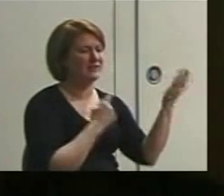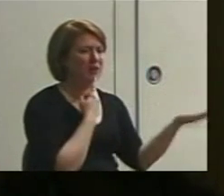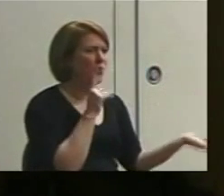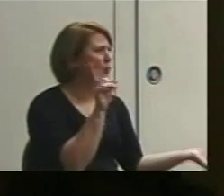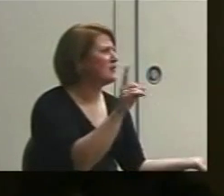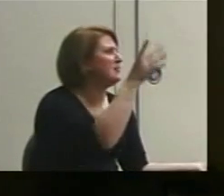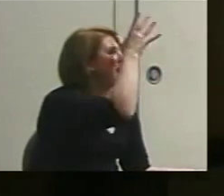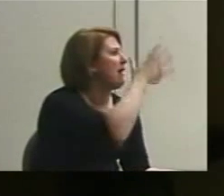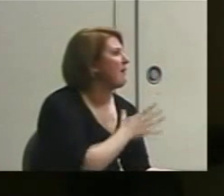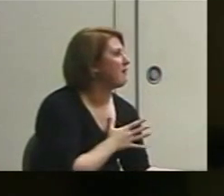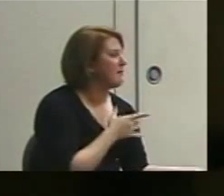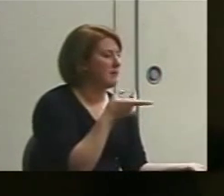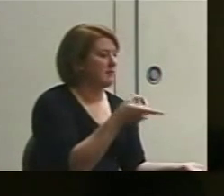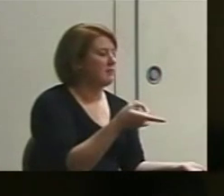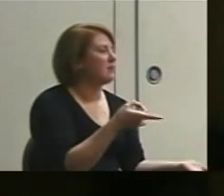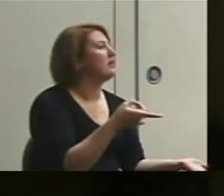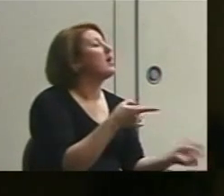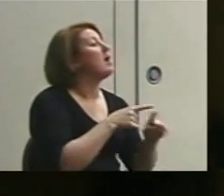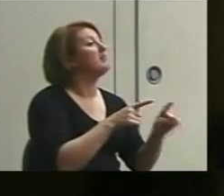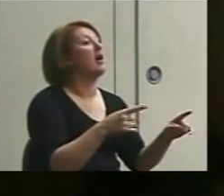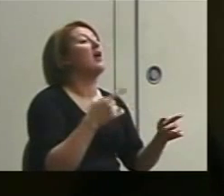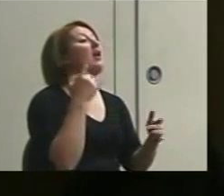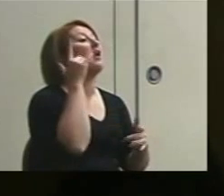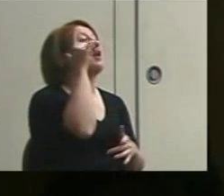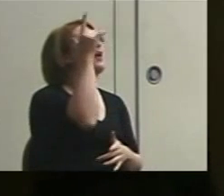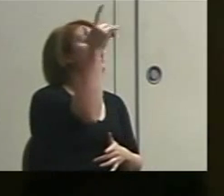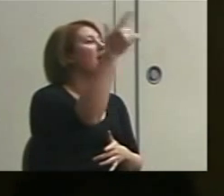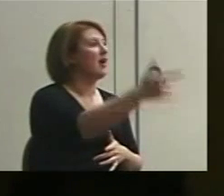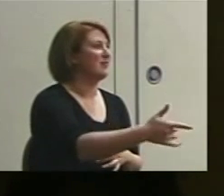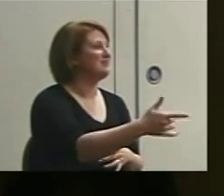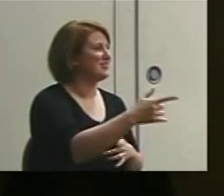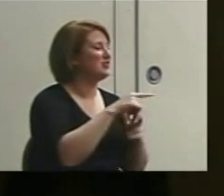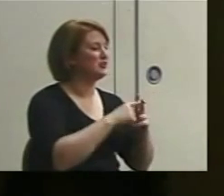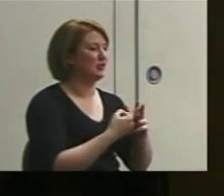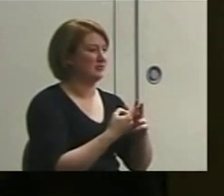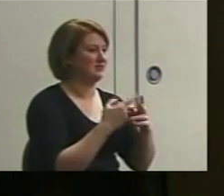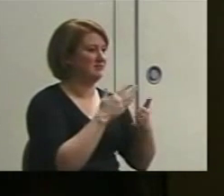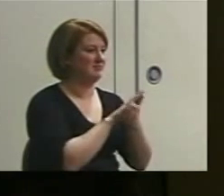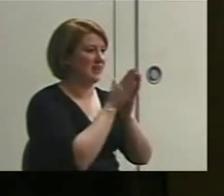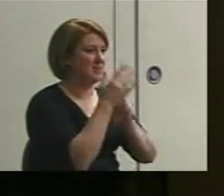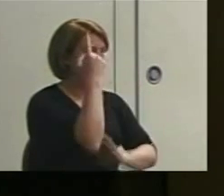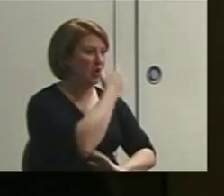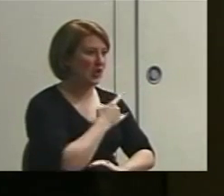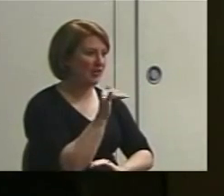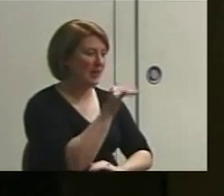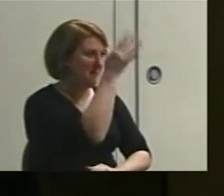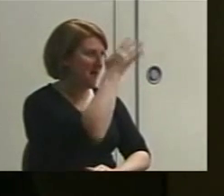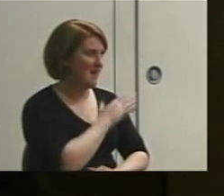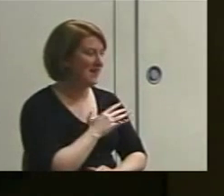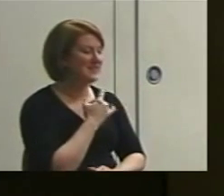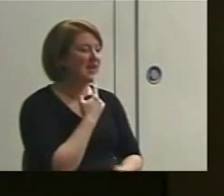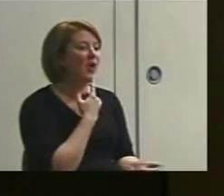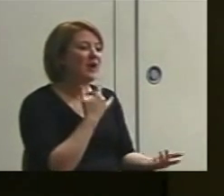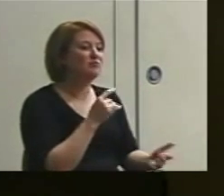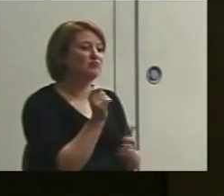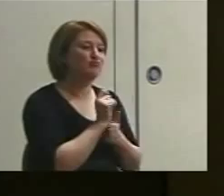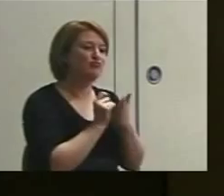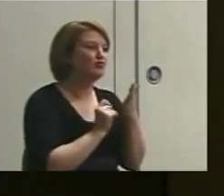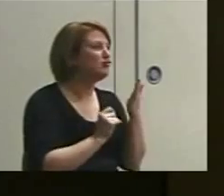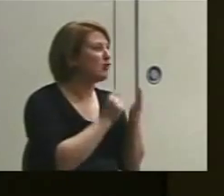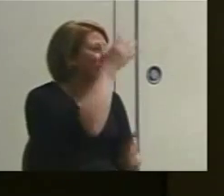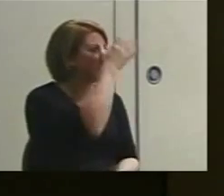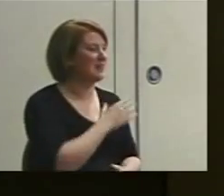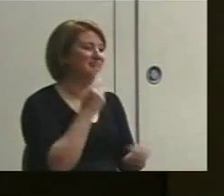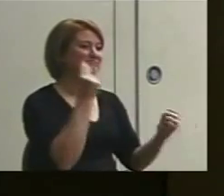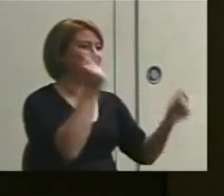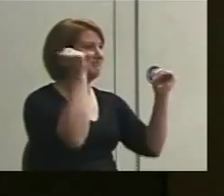man? But eventually, they get something that looks like a man, and then what we want is that we say, draw the man, and they draw the man.